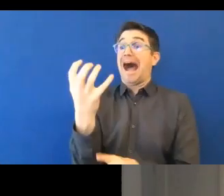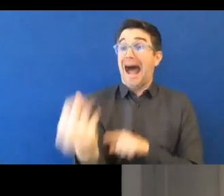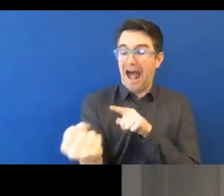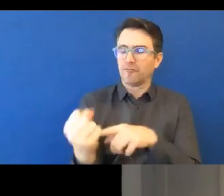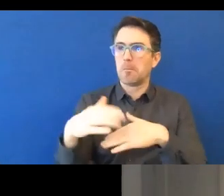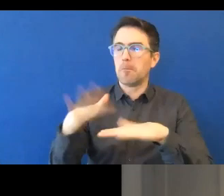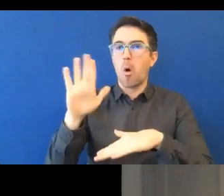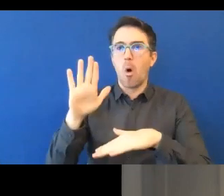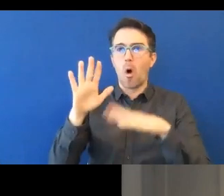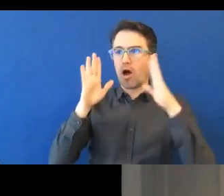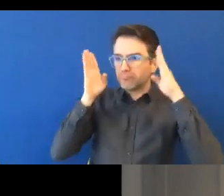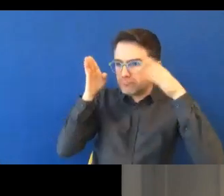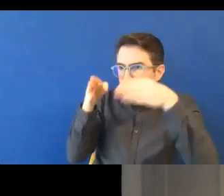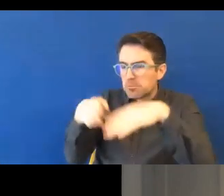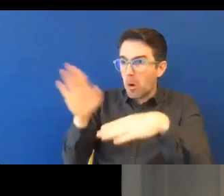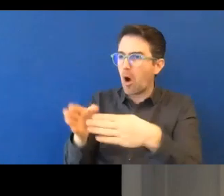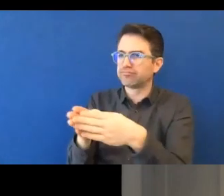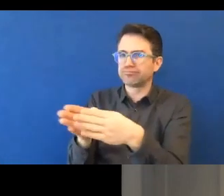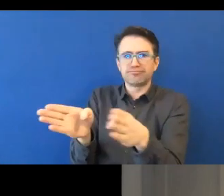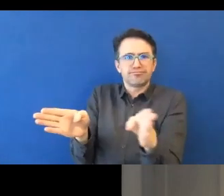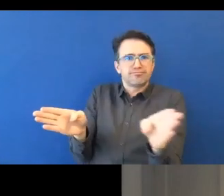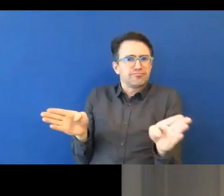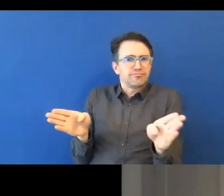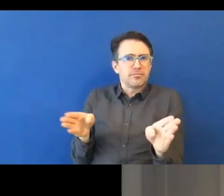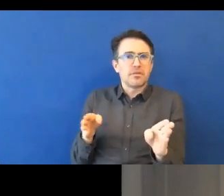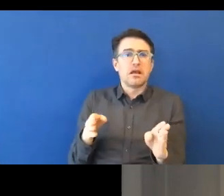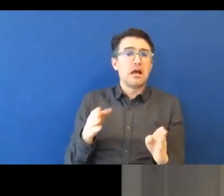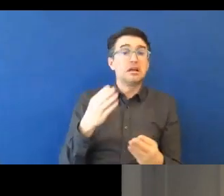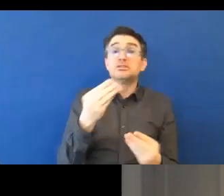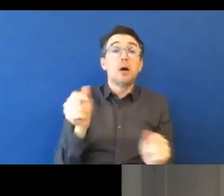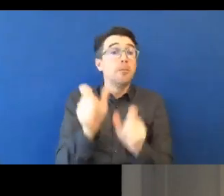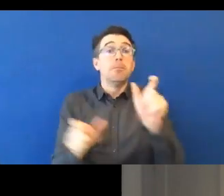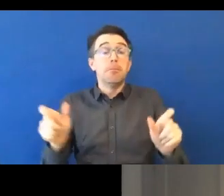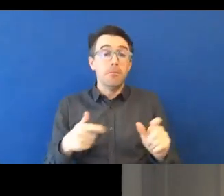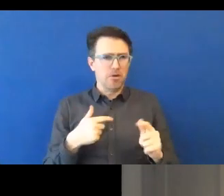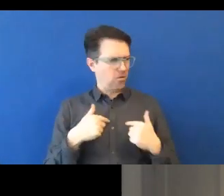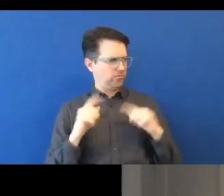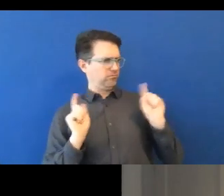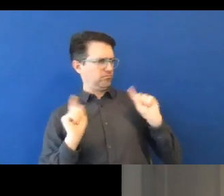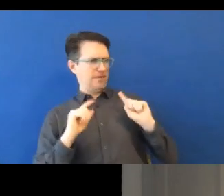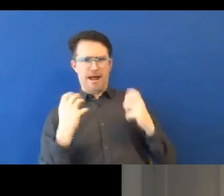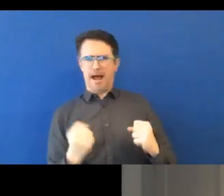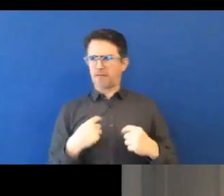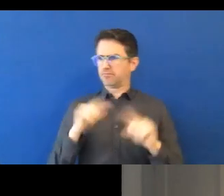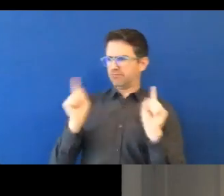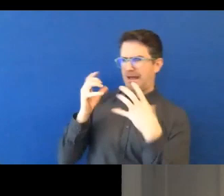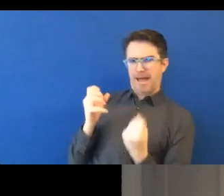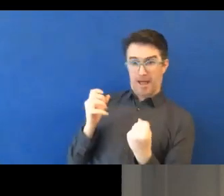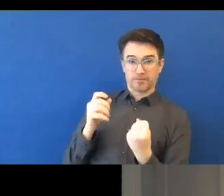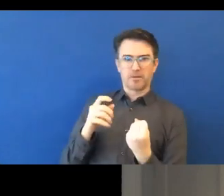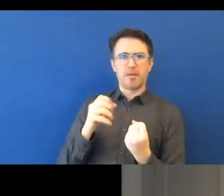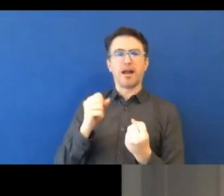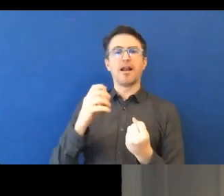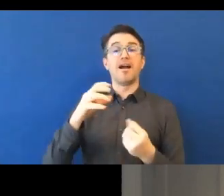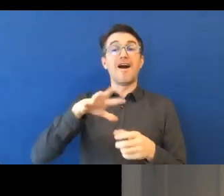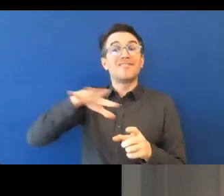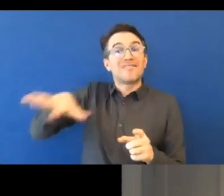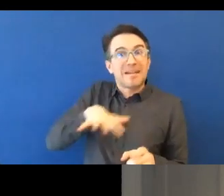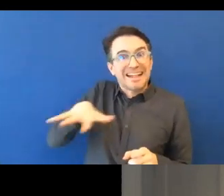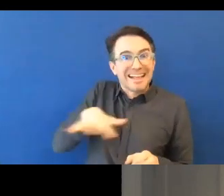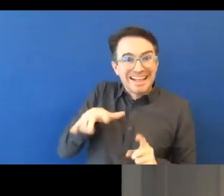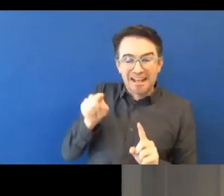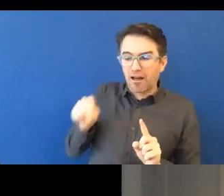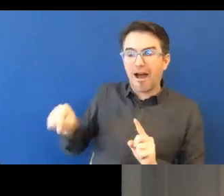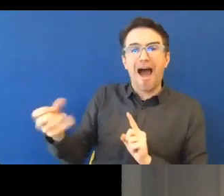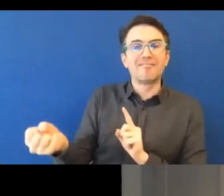quick to me. But over the last five years, I think the reason it's picked up and accelerated is because those prevalences are